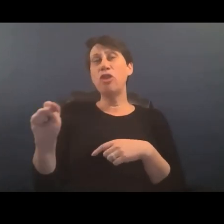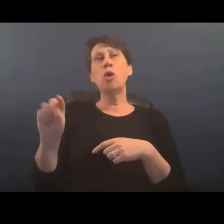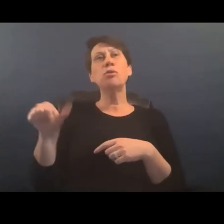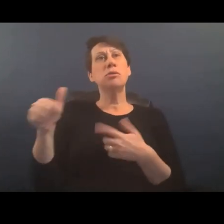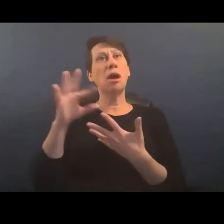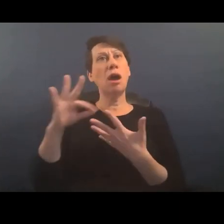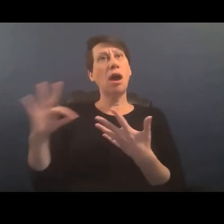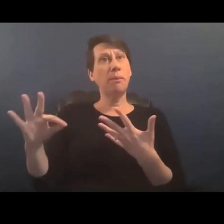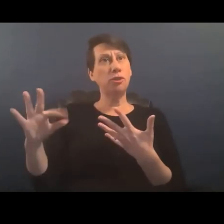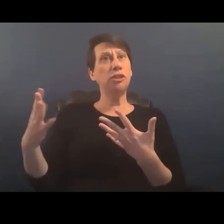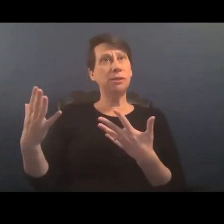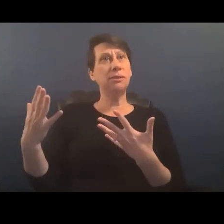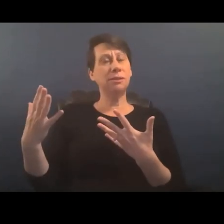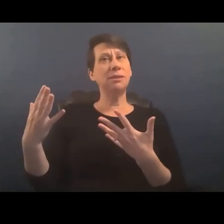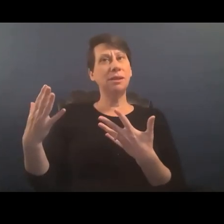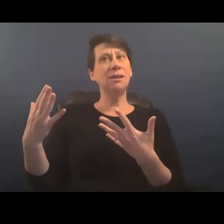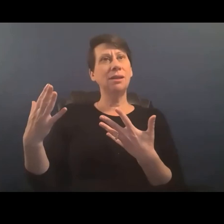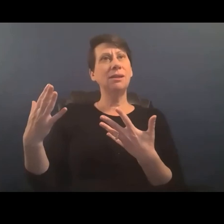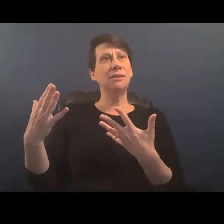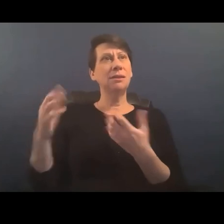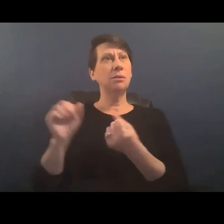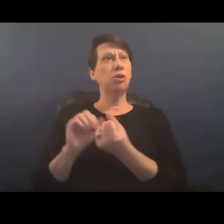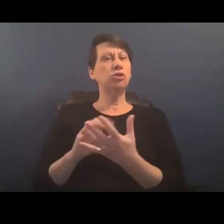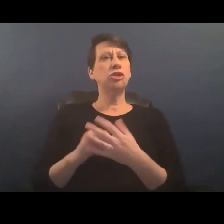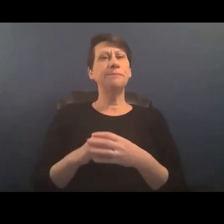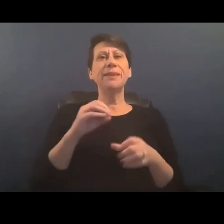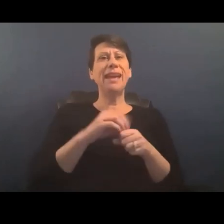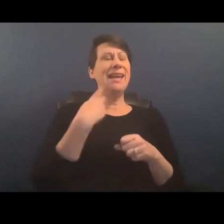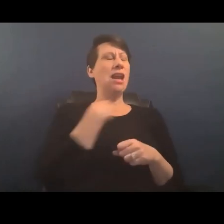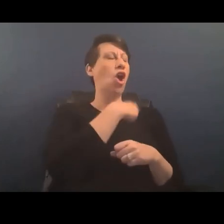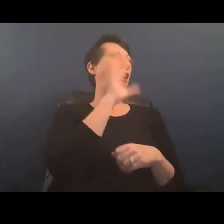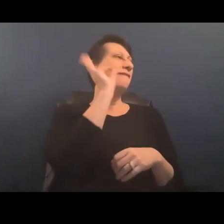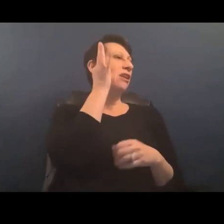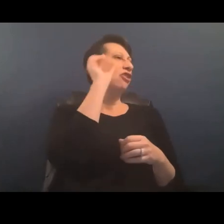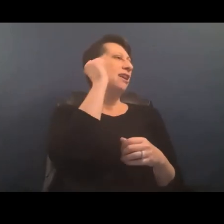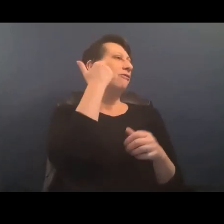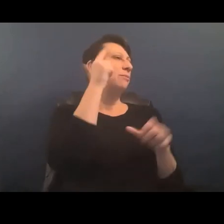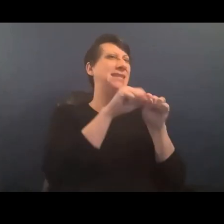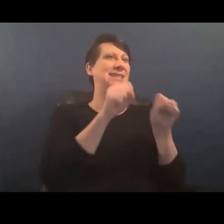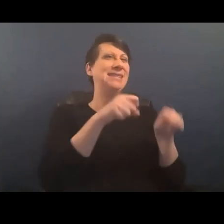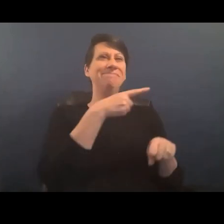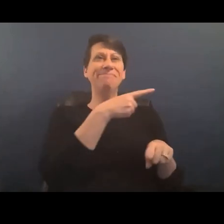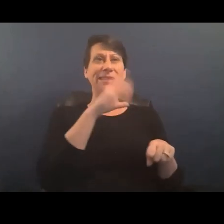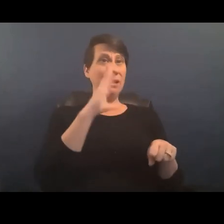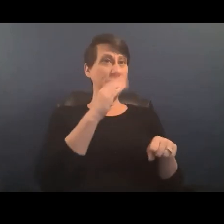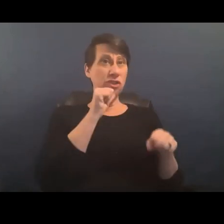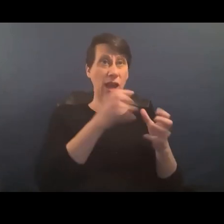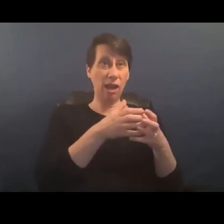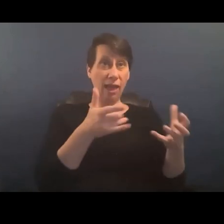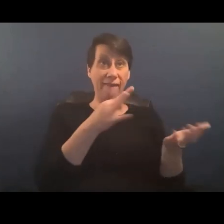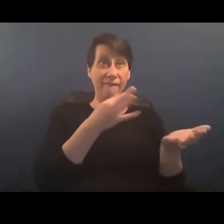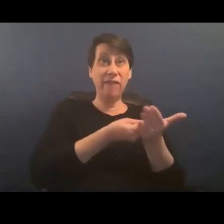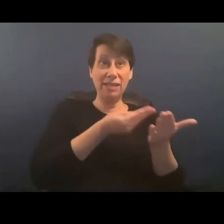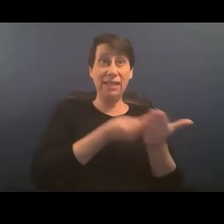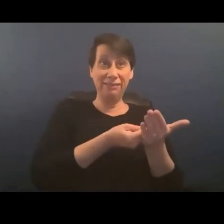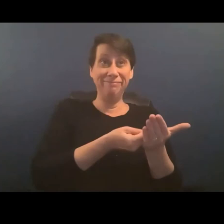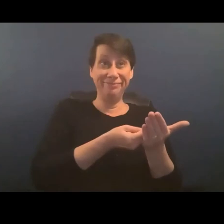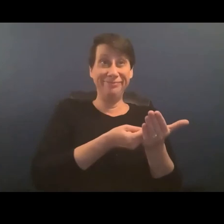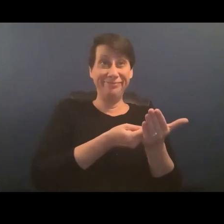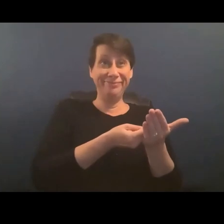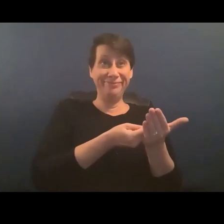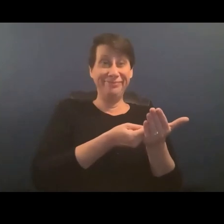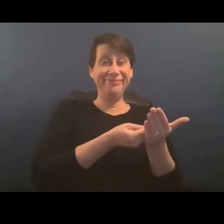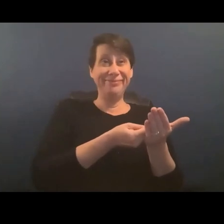tactics and sometimes within our federal government systems there's not a lot of um funding for for